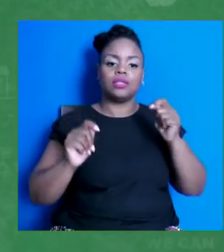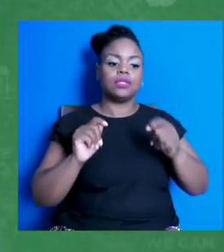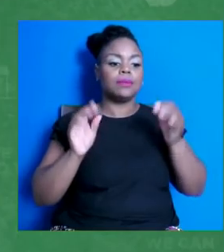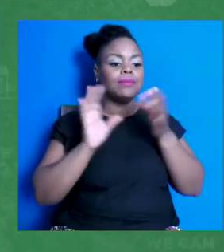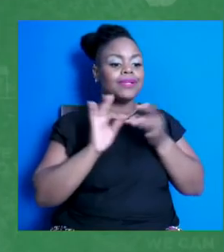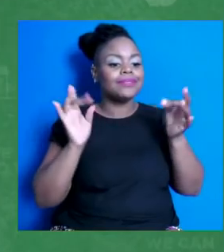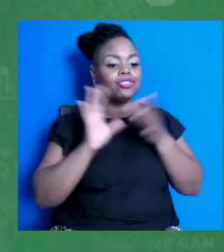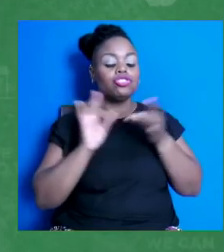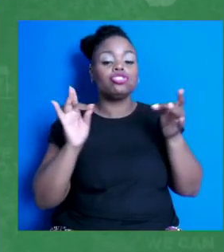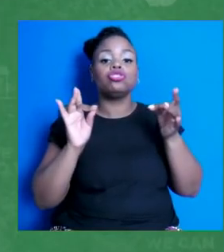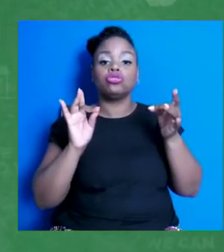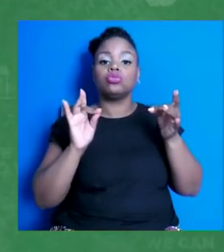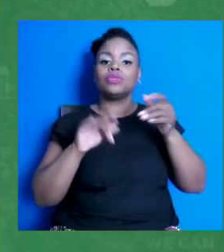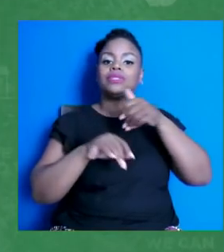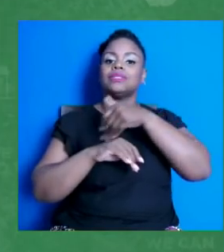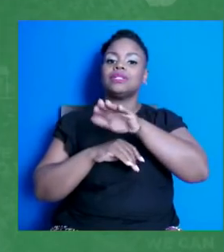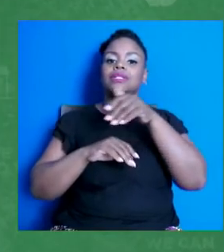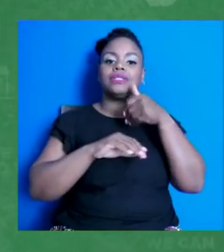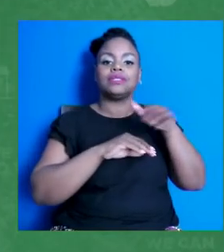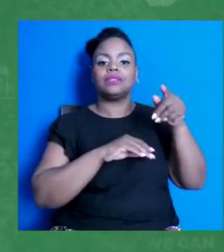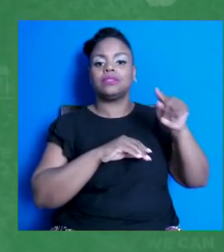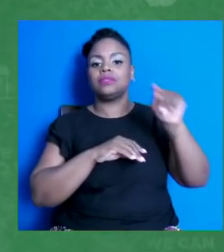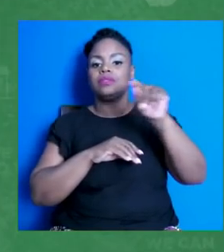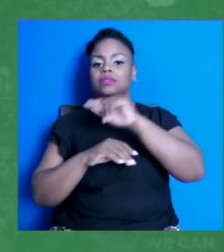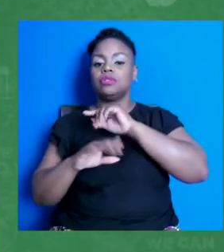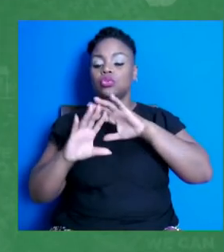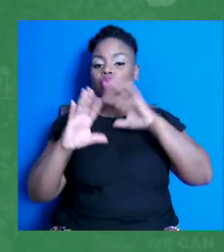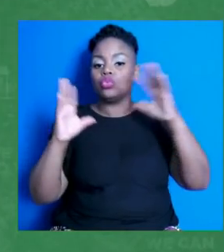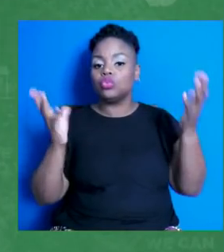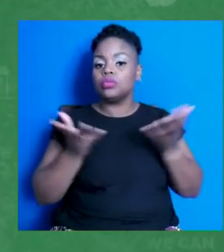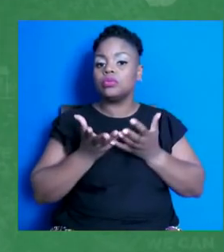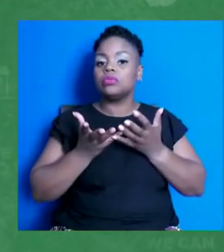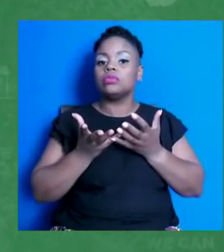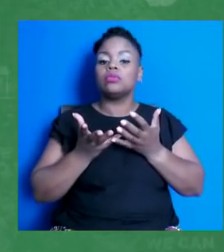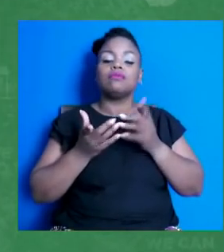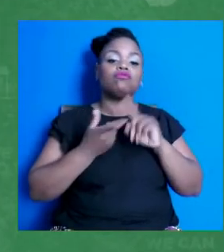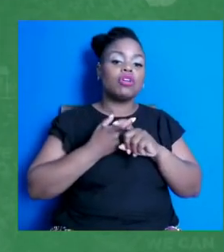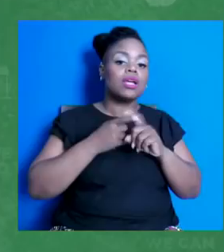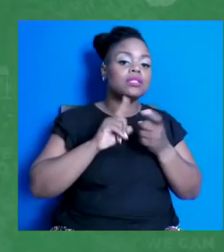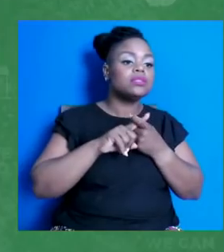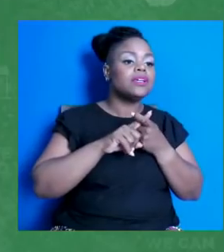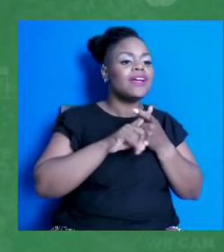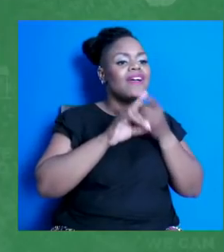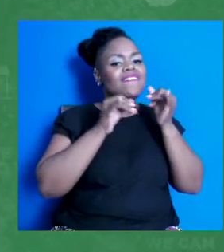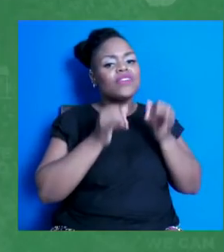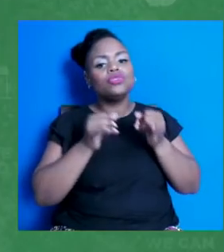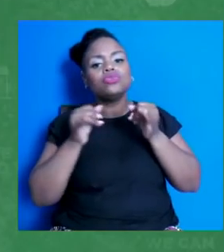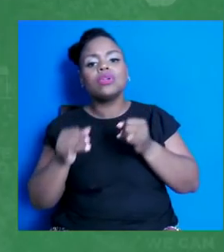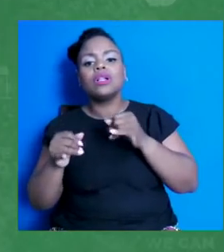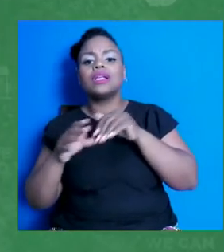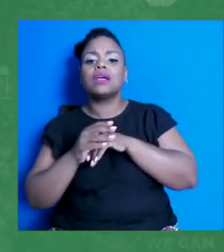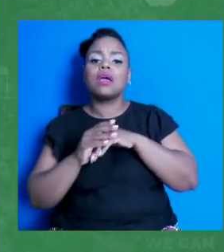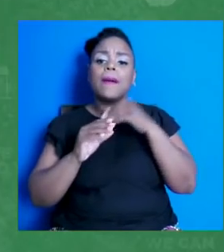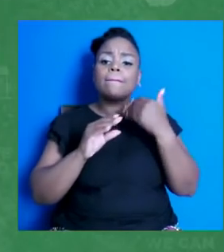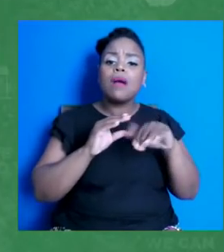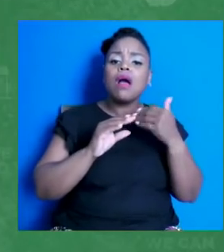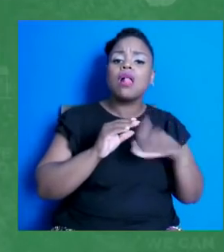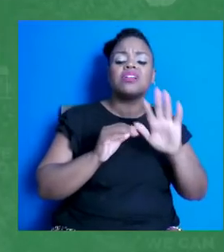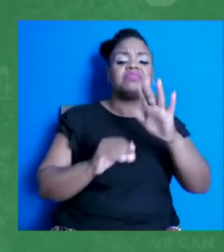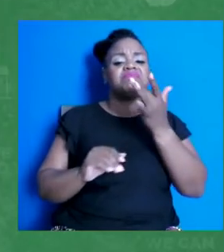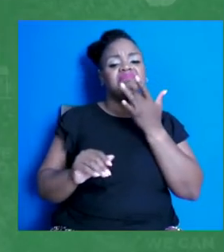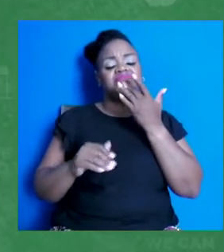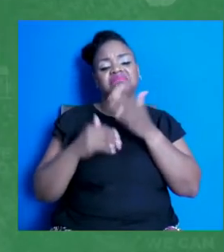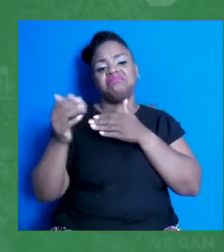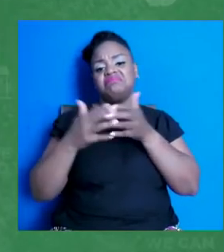as you would like. You can send it in a group text. You can send it to a bunch of friends individually. You can send it in an email. Whatever works best for you. And after you've